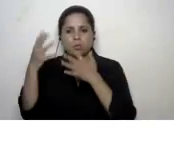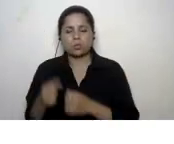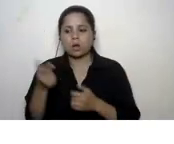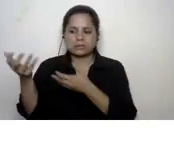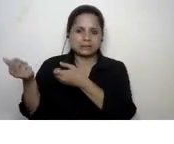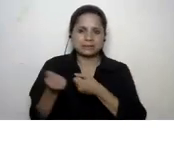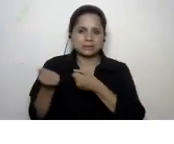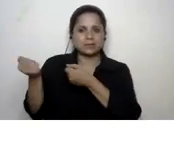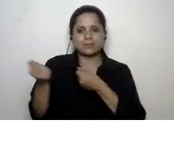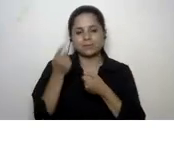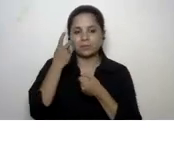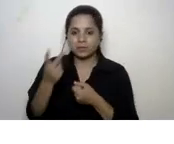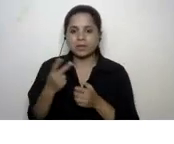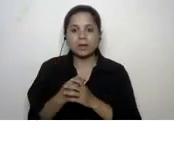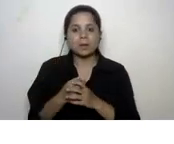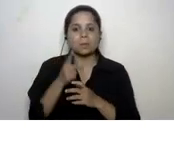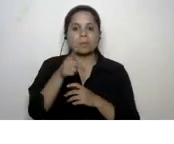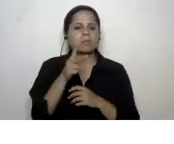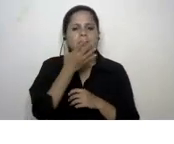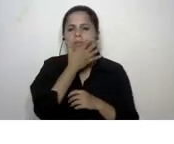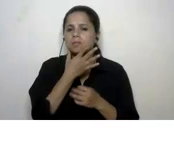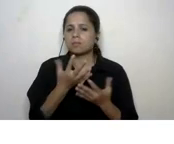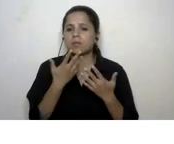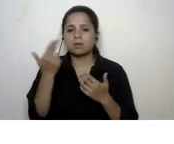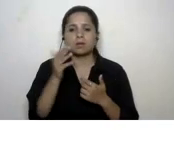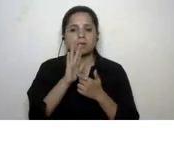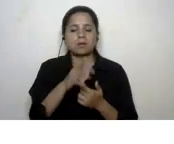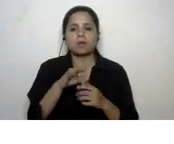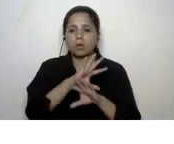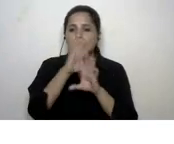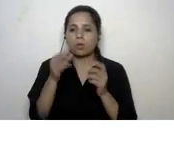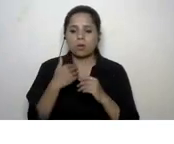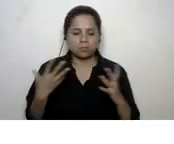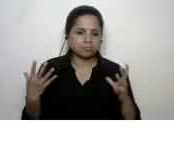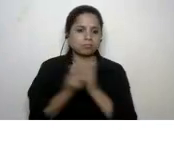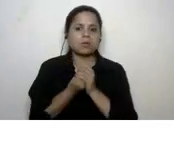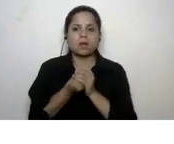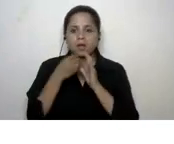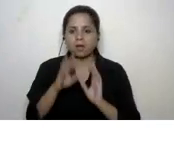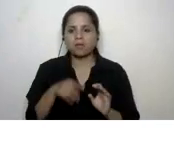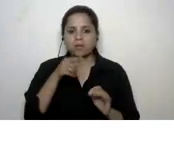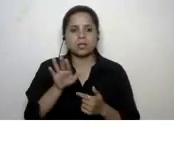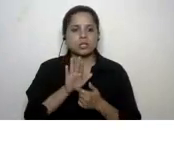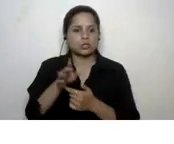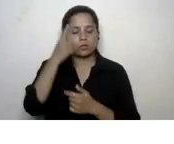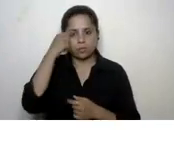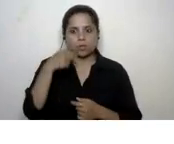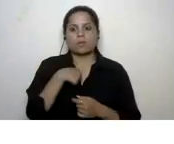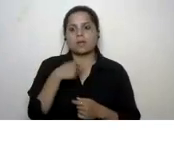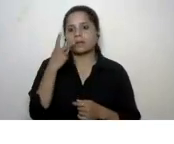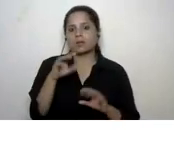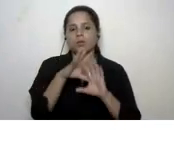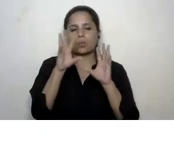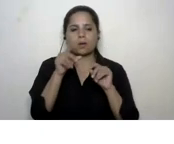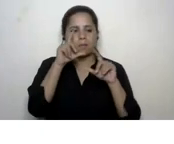uh you know it's depicted very beautifully saying that we're all in this together it's really the highlight for me for from this entire